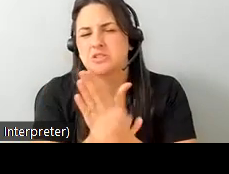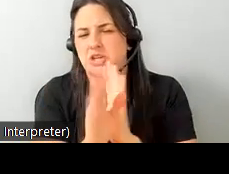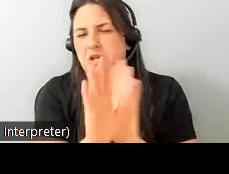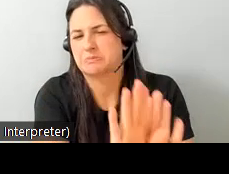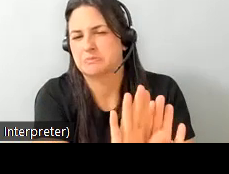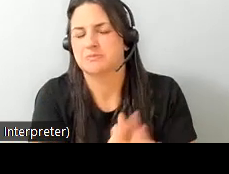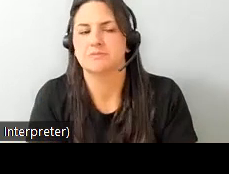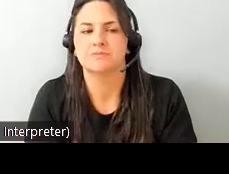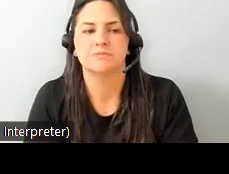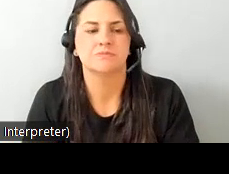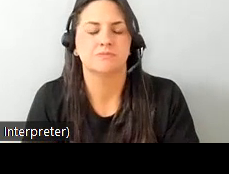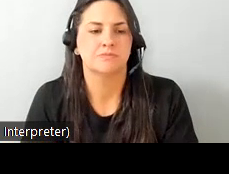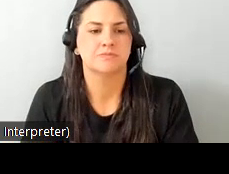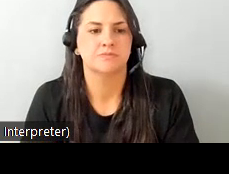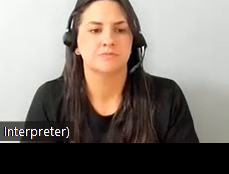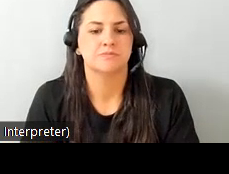next slide please